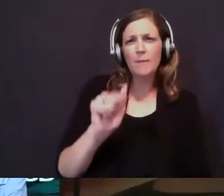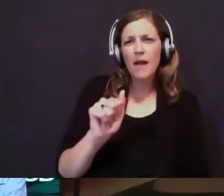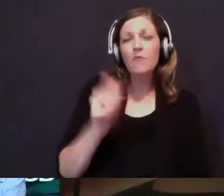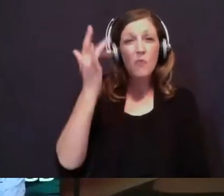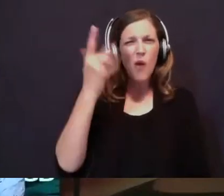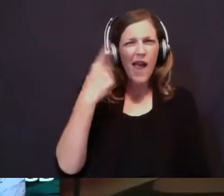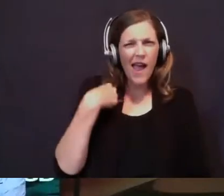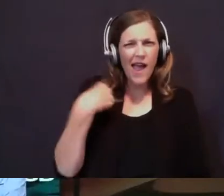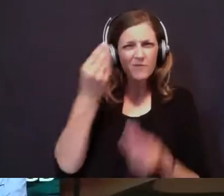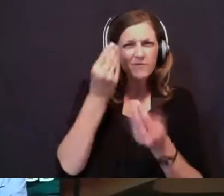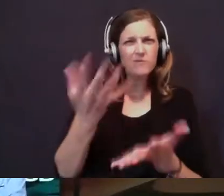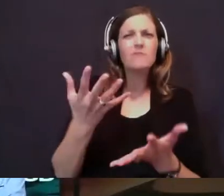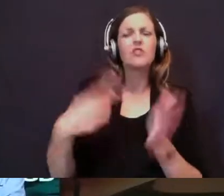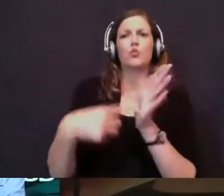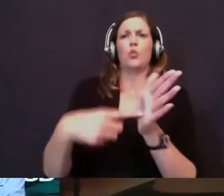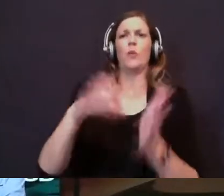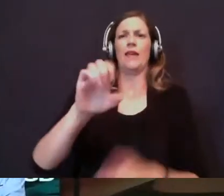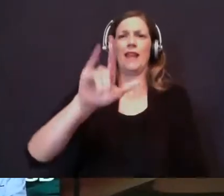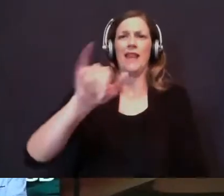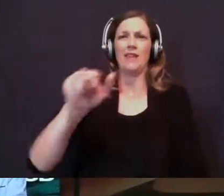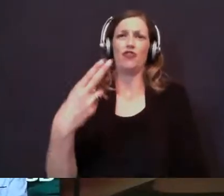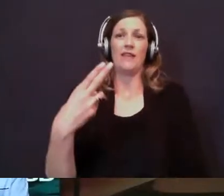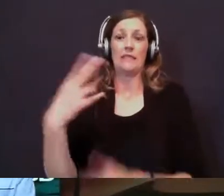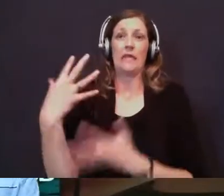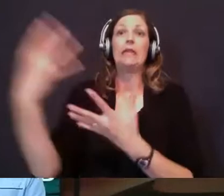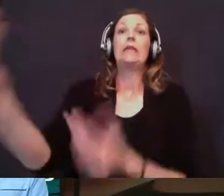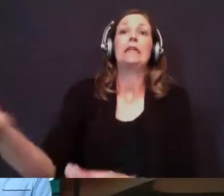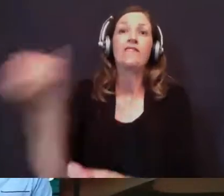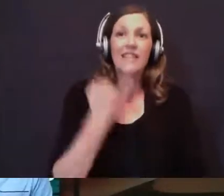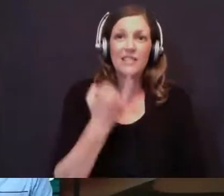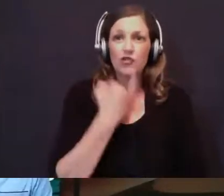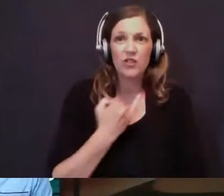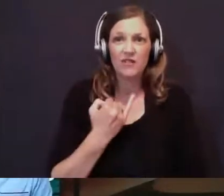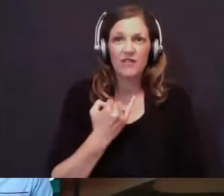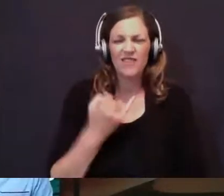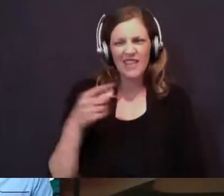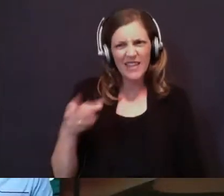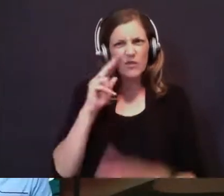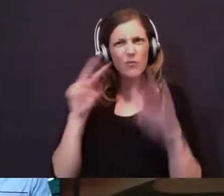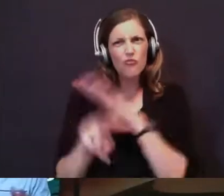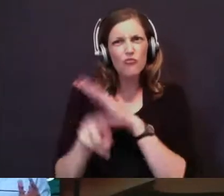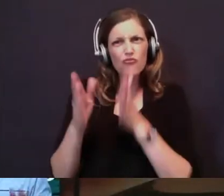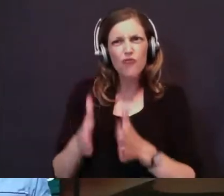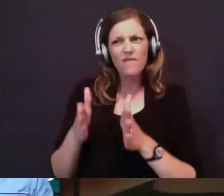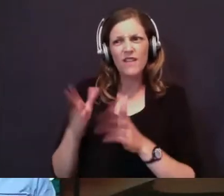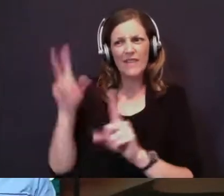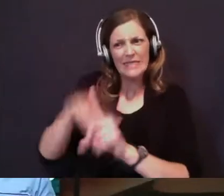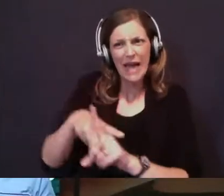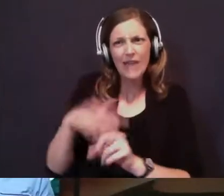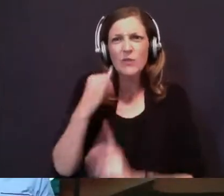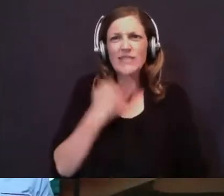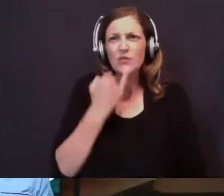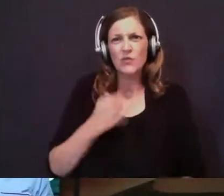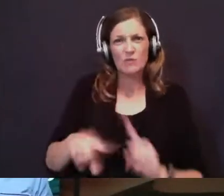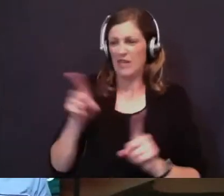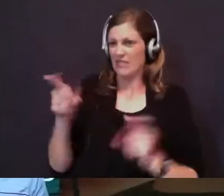showing Elijah is leaving Israel. Elijah was a prophet to Israel, but he's afraid. He's